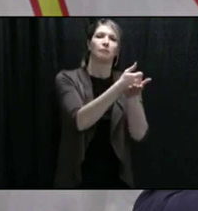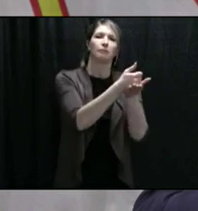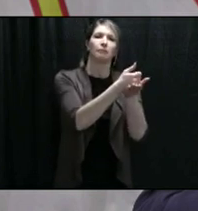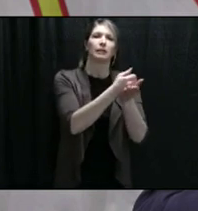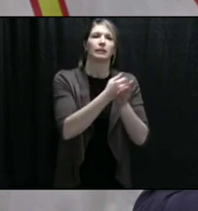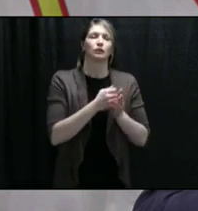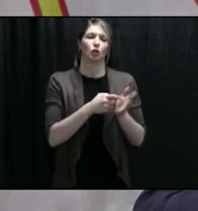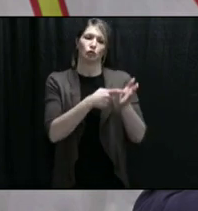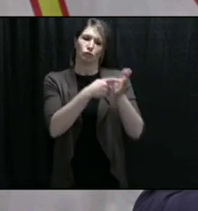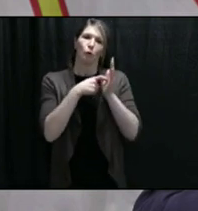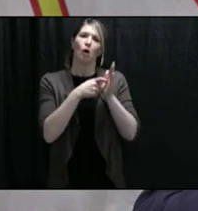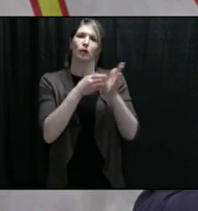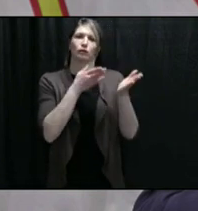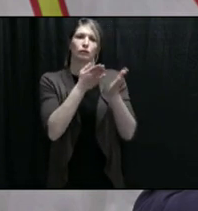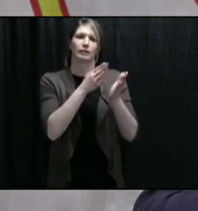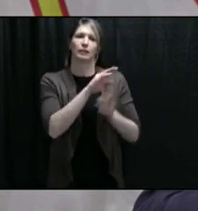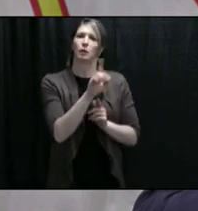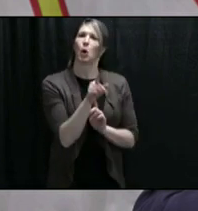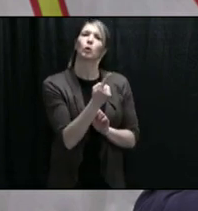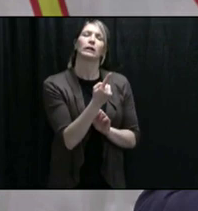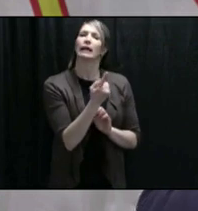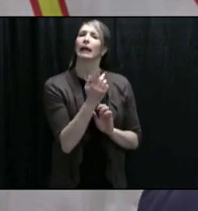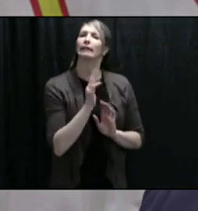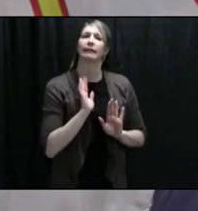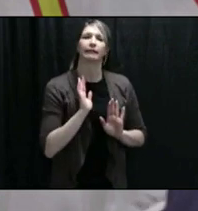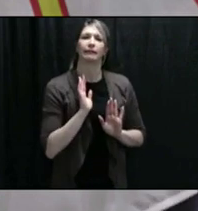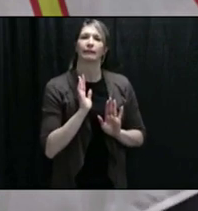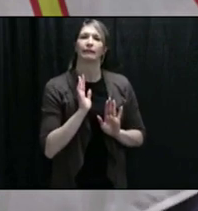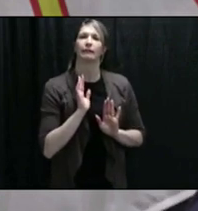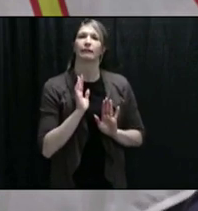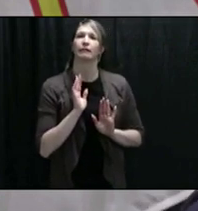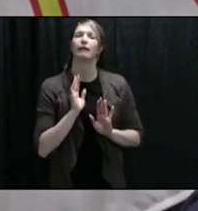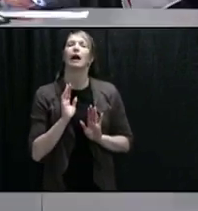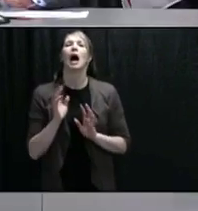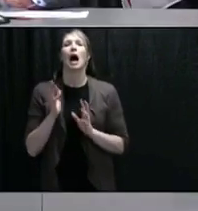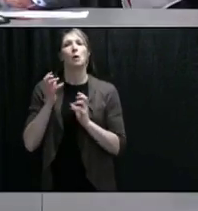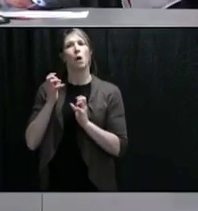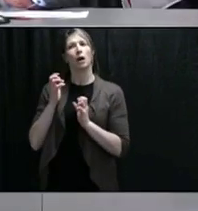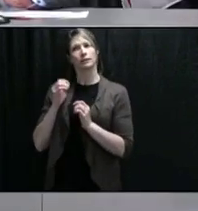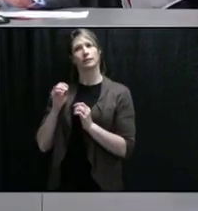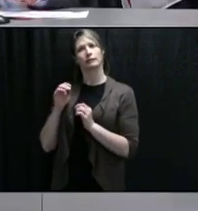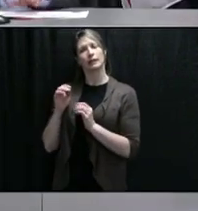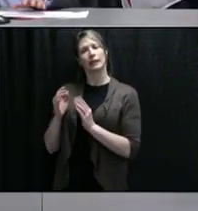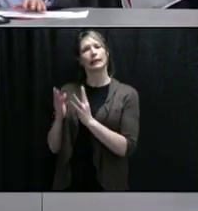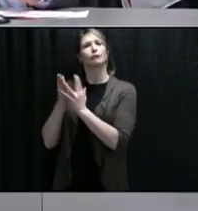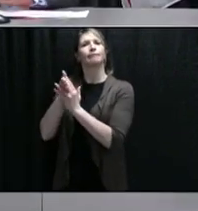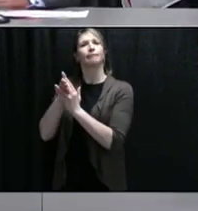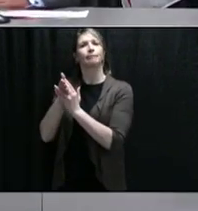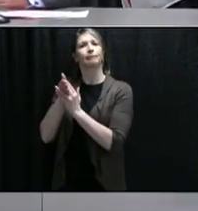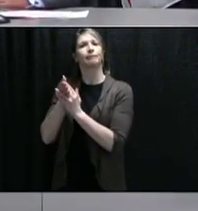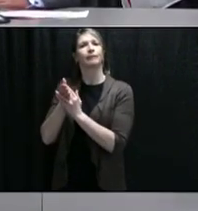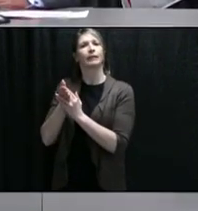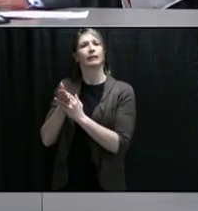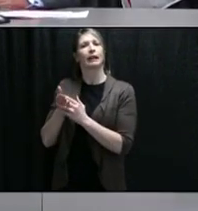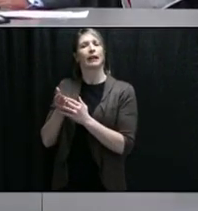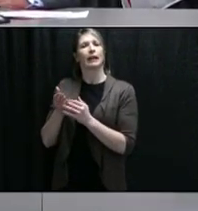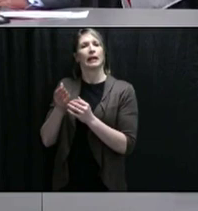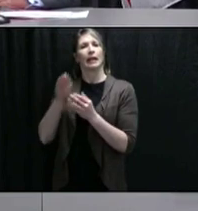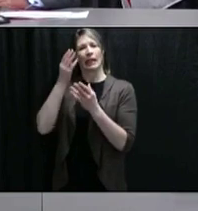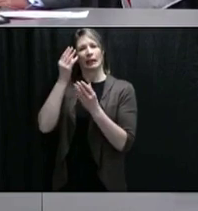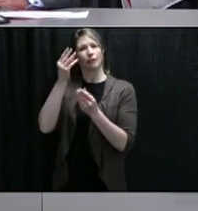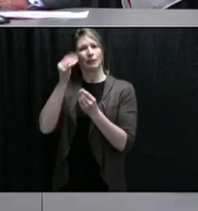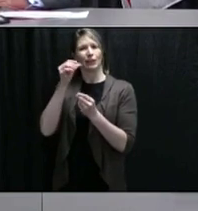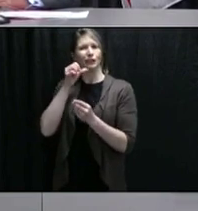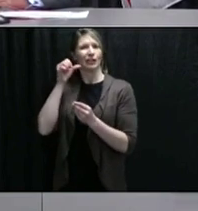essential services only. Could I just raise a kind of technical point? The data that's presented in that